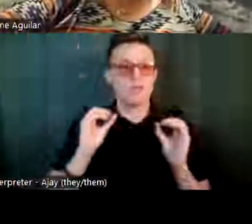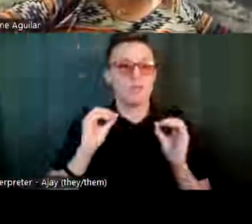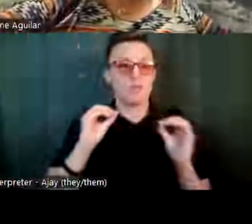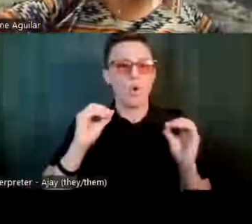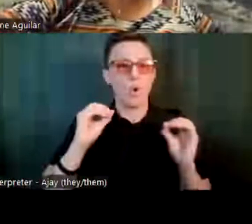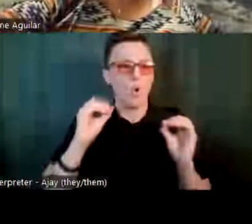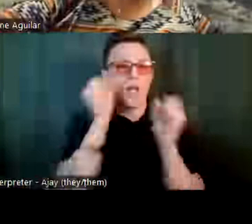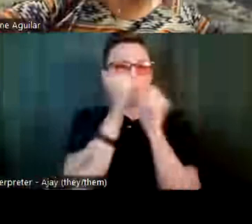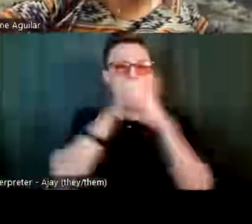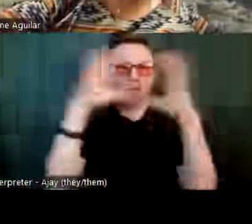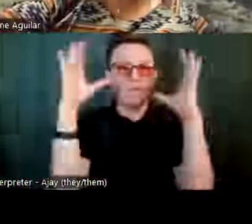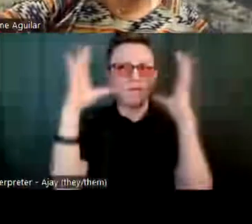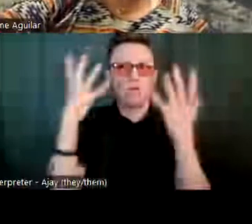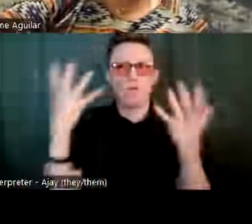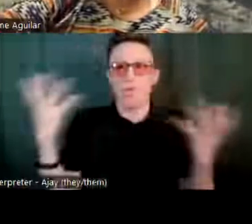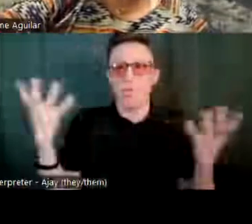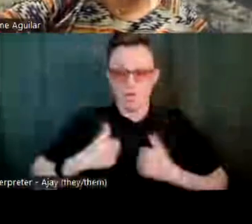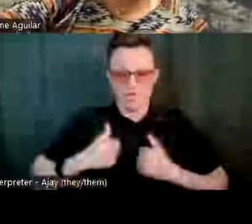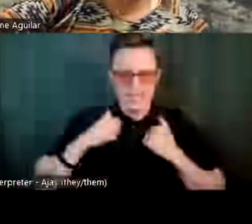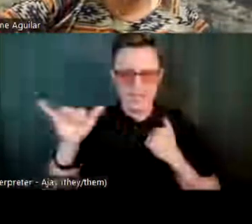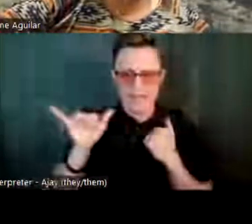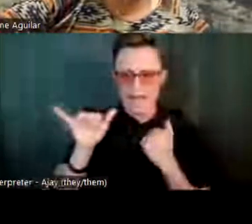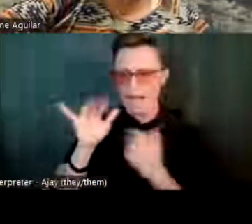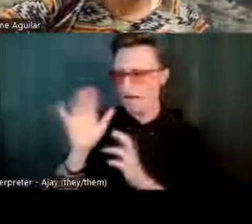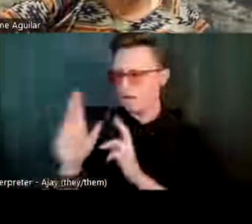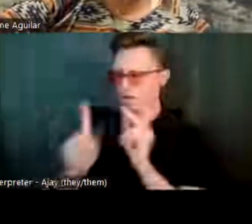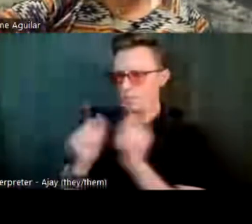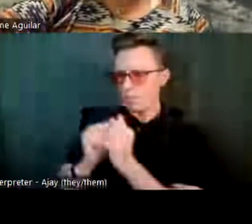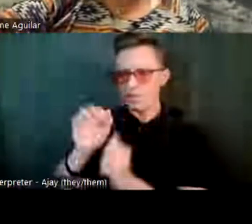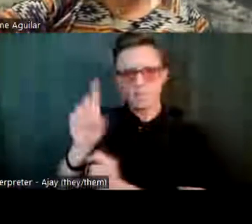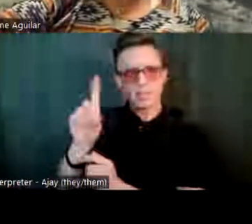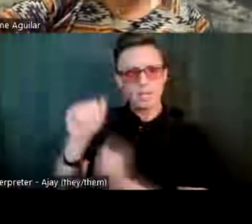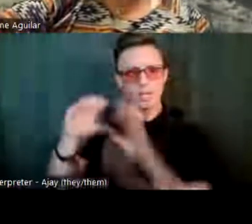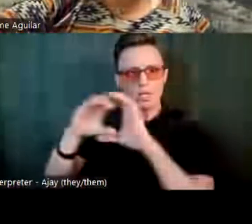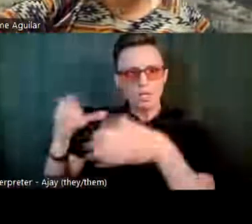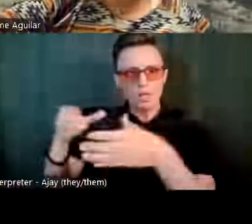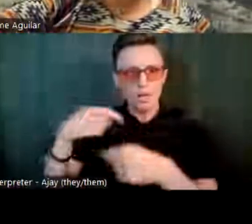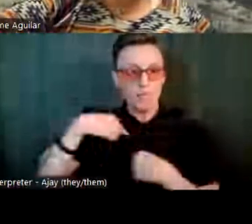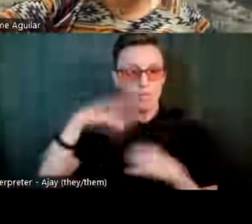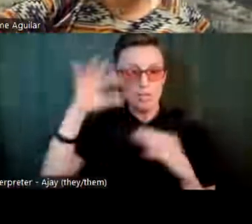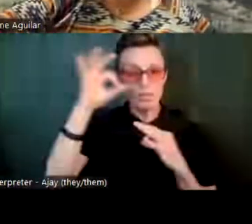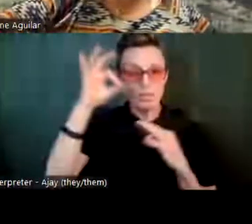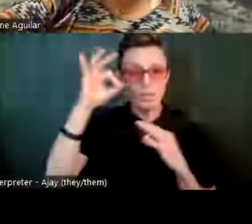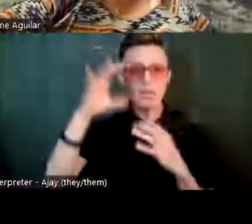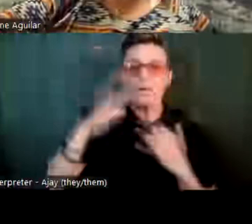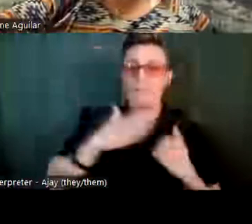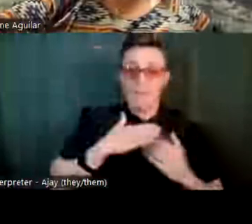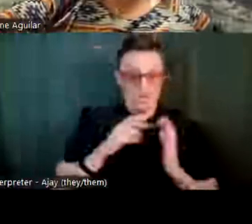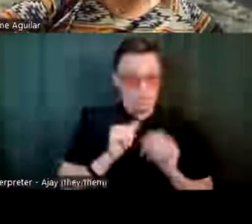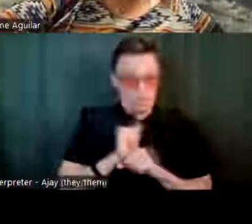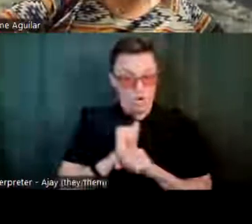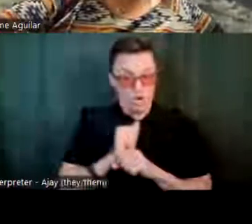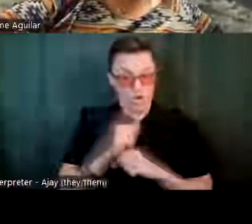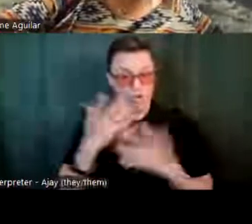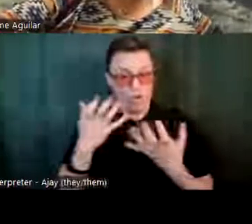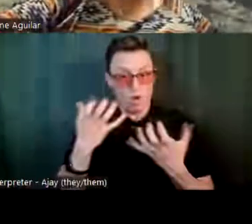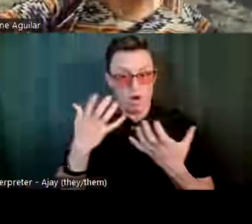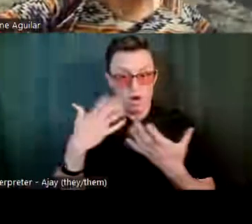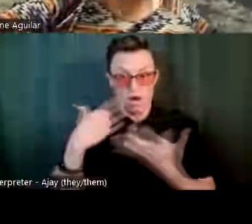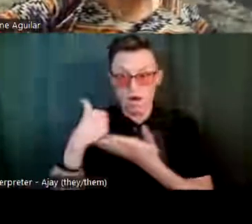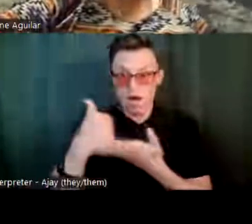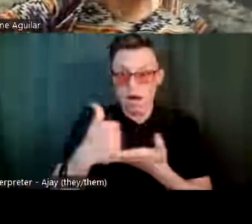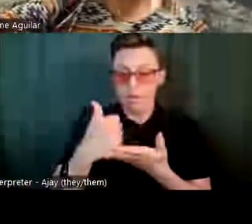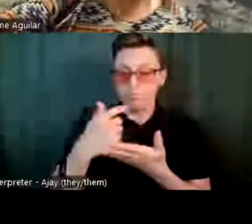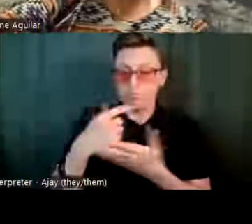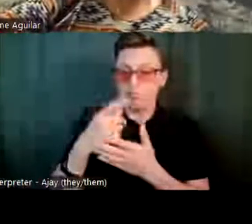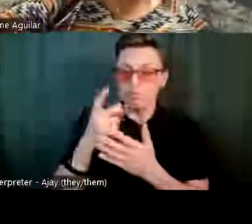like for people with disabilities. And so, in my work, part of what I try to help people understand is professionals, a lot of